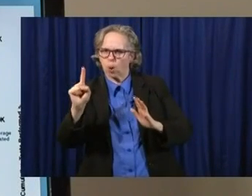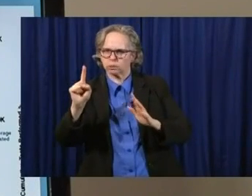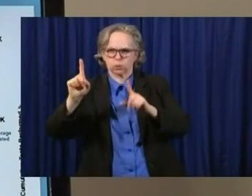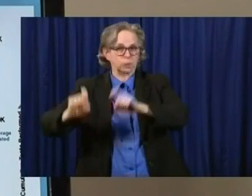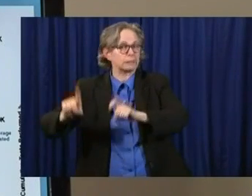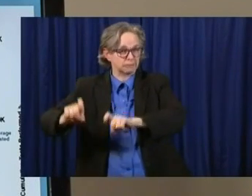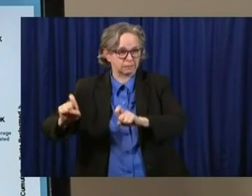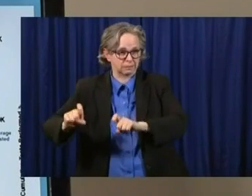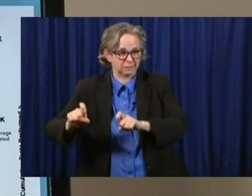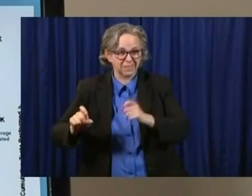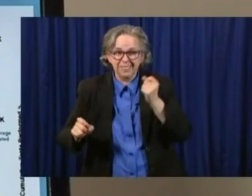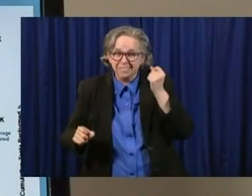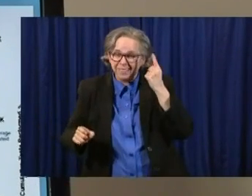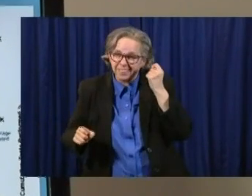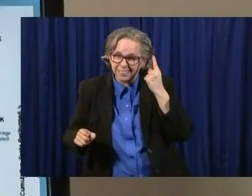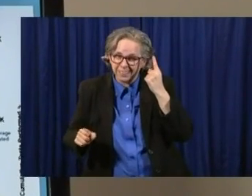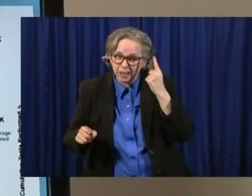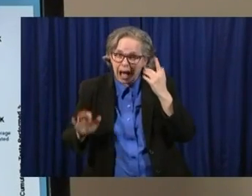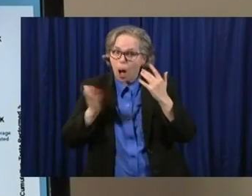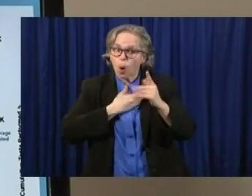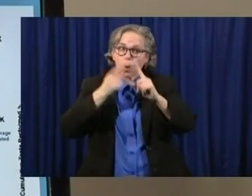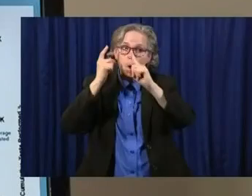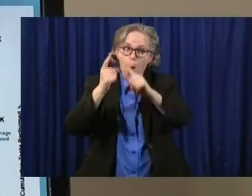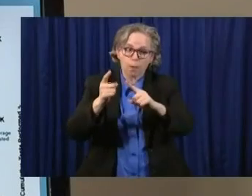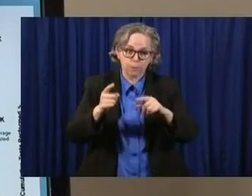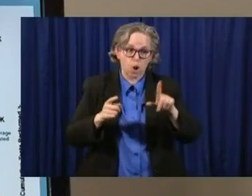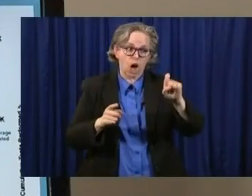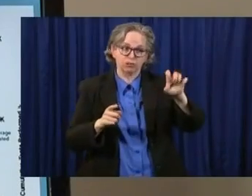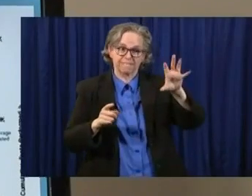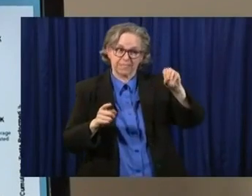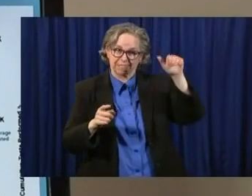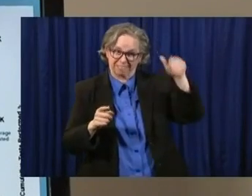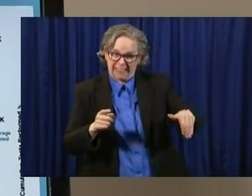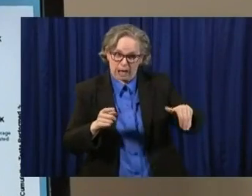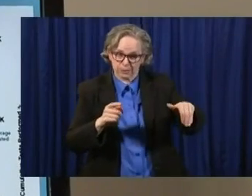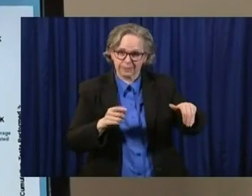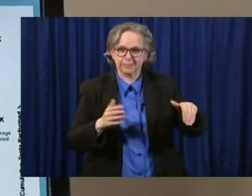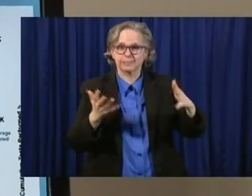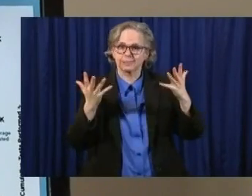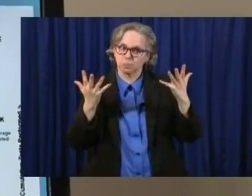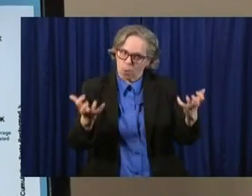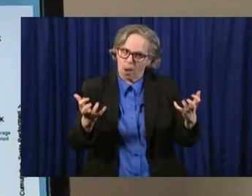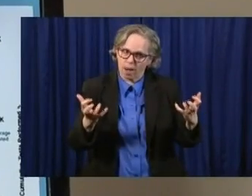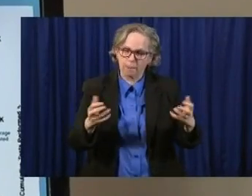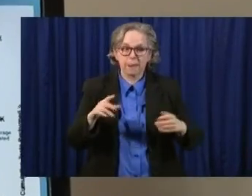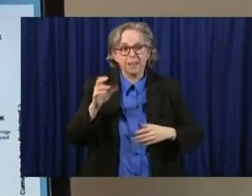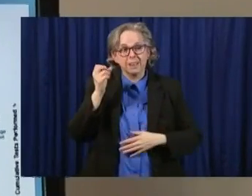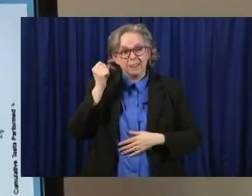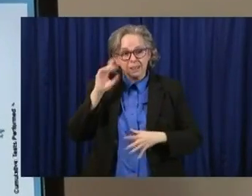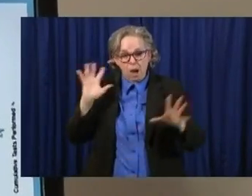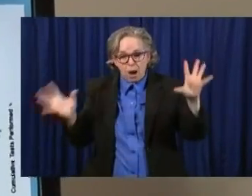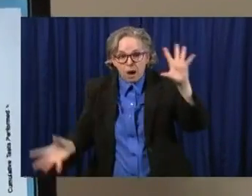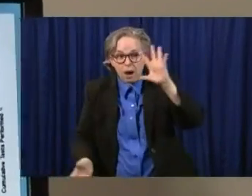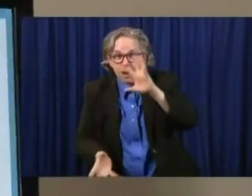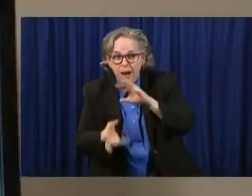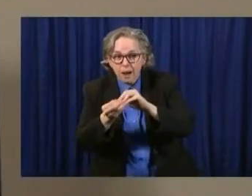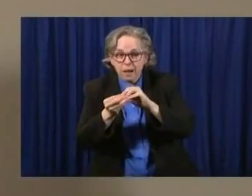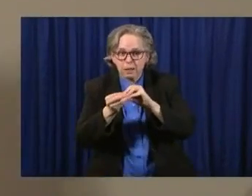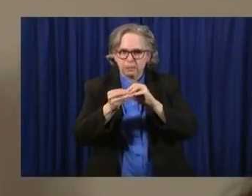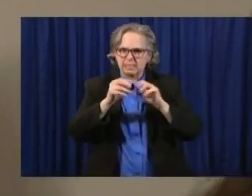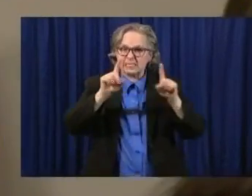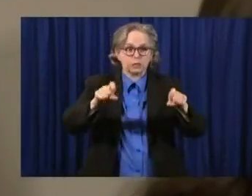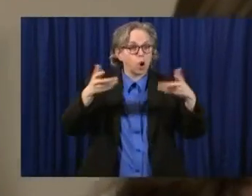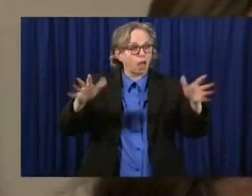150 per 100,000 population. Cumulatively, we have tested about 1.3 percent of the Ohio